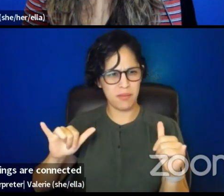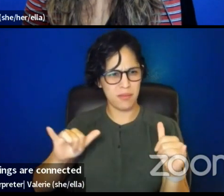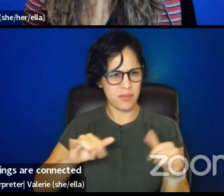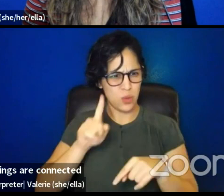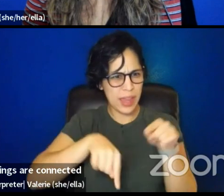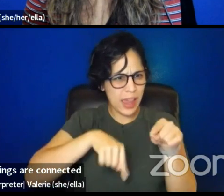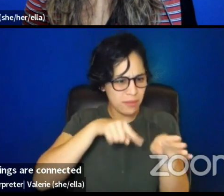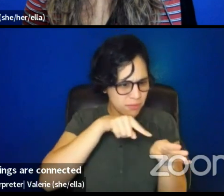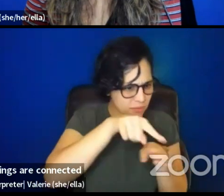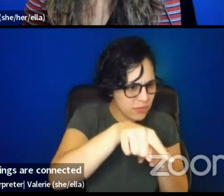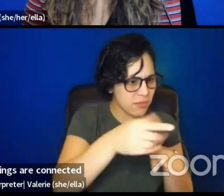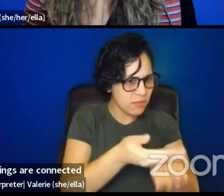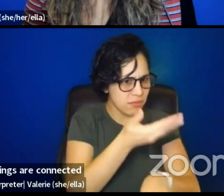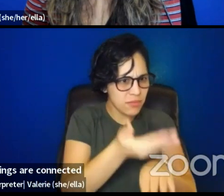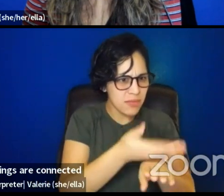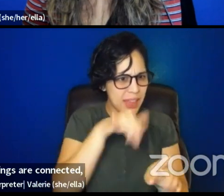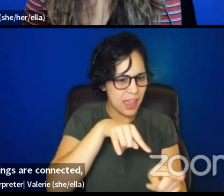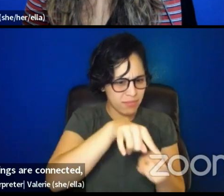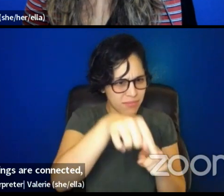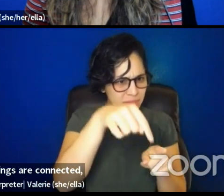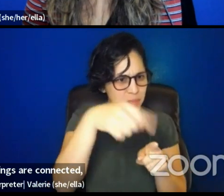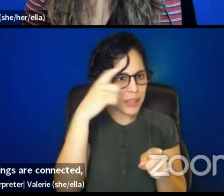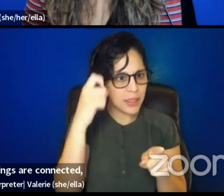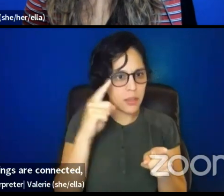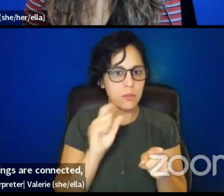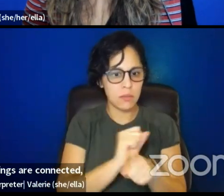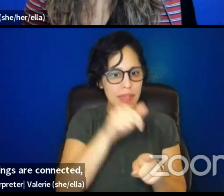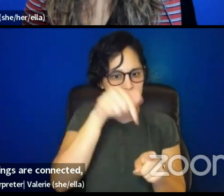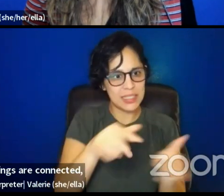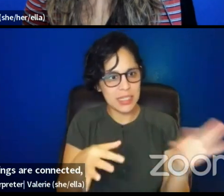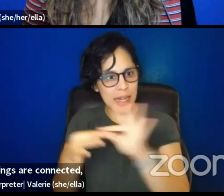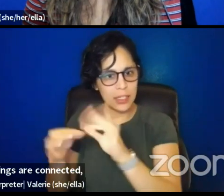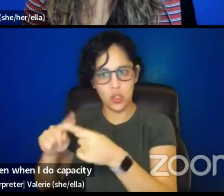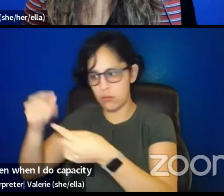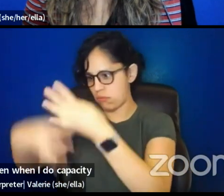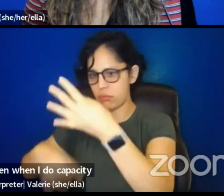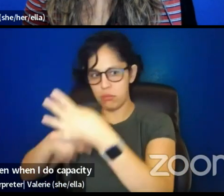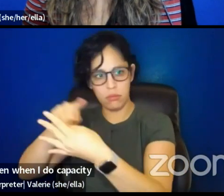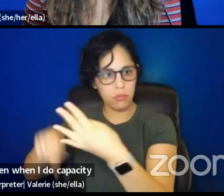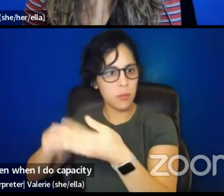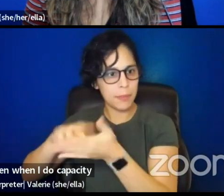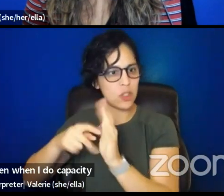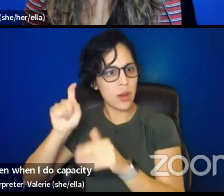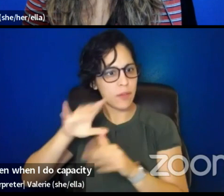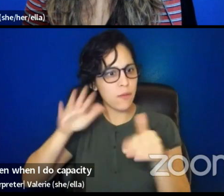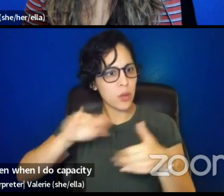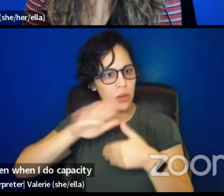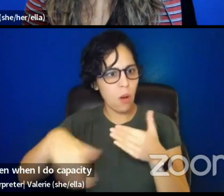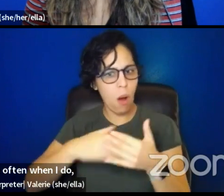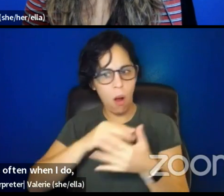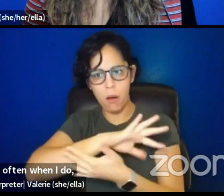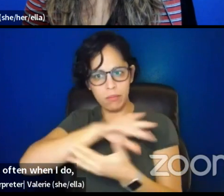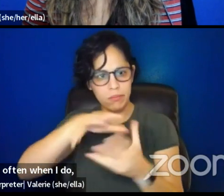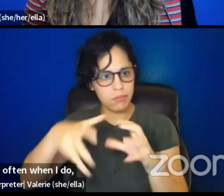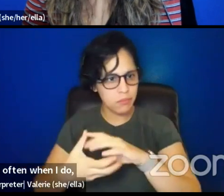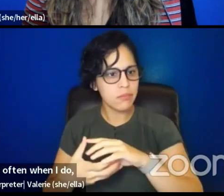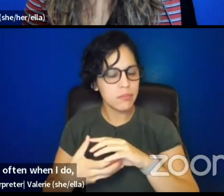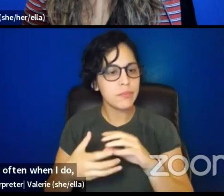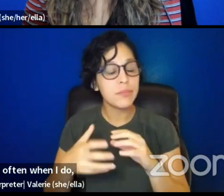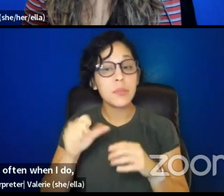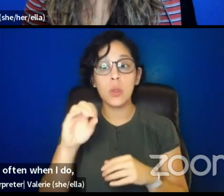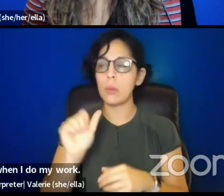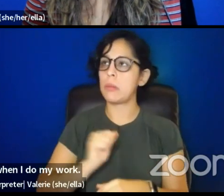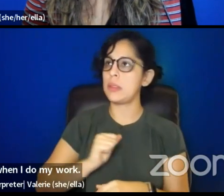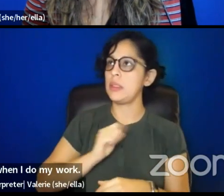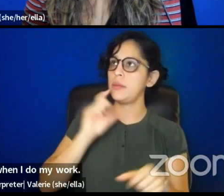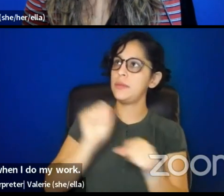especially caregiving. And, um, I quote often when I do, um, compassionate training with power, when I do my EDI work, um, someone like